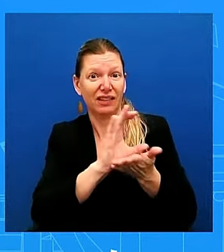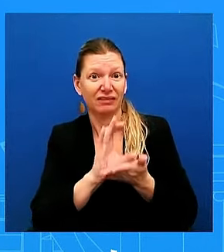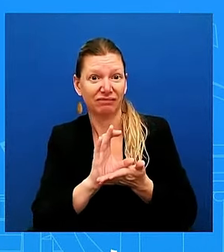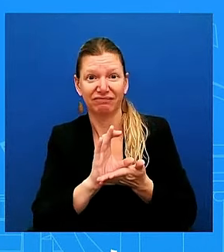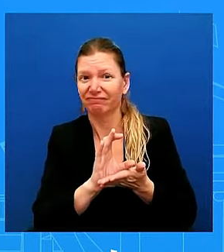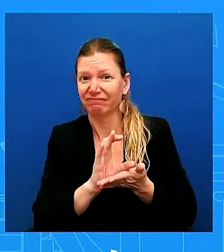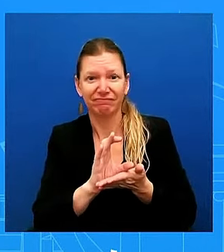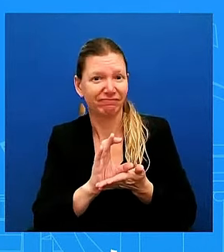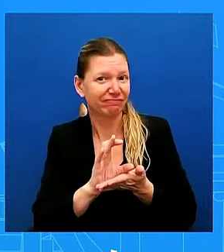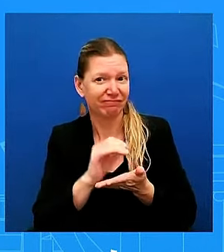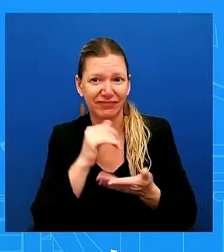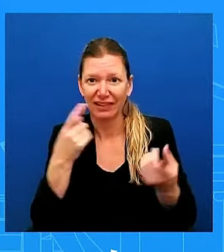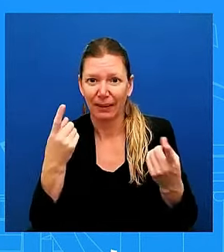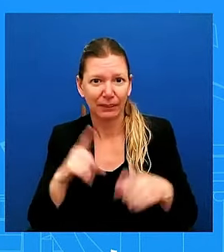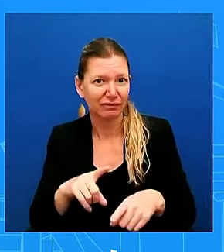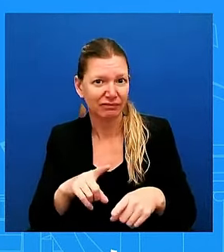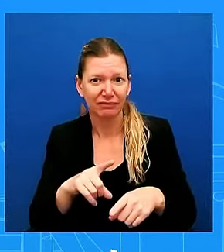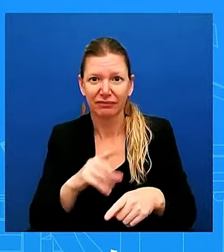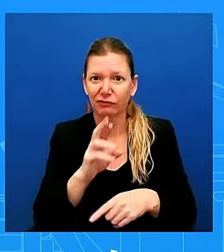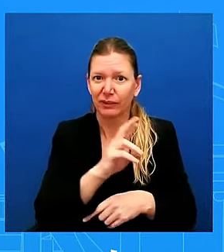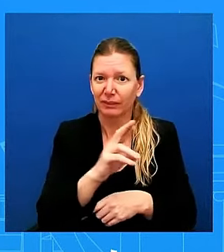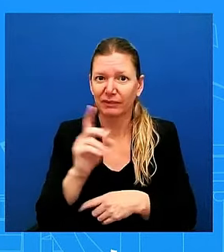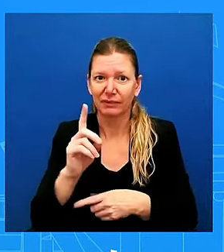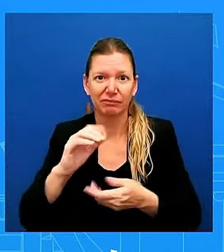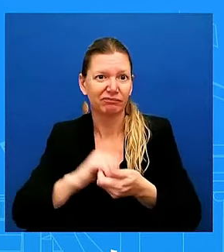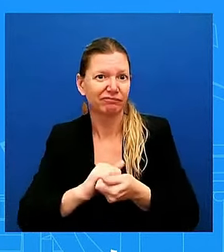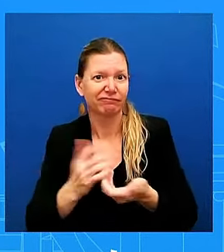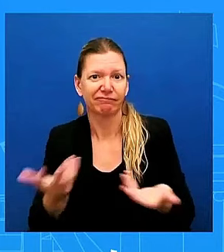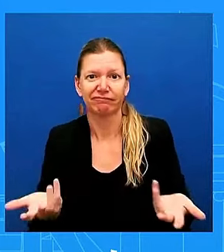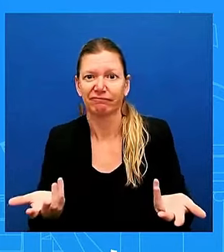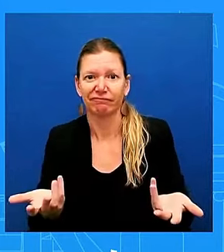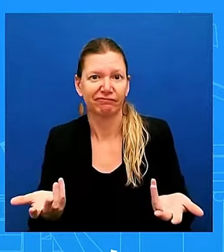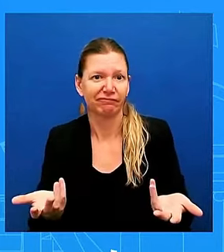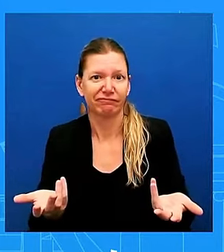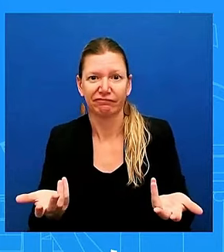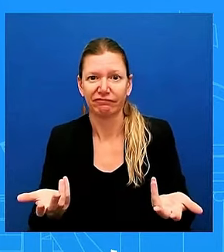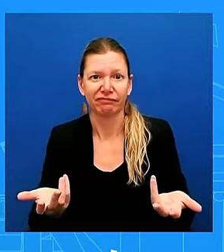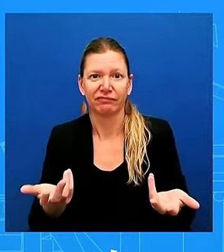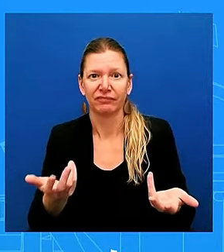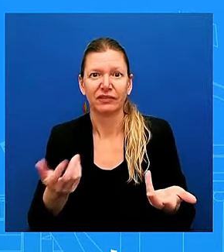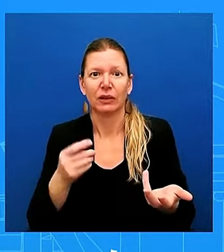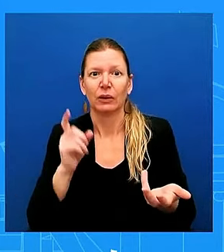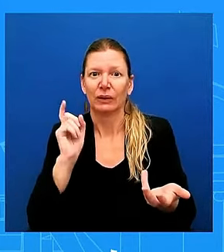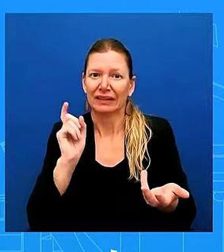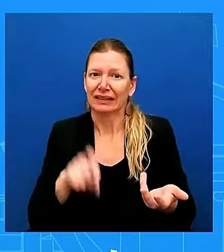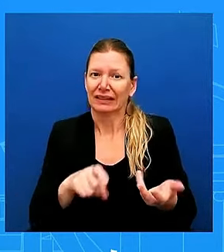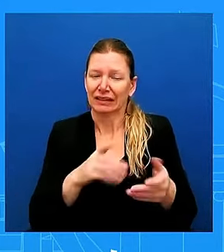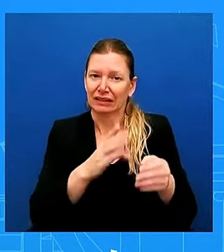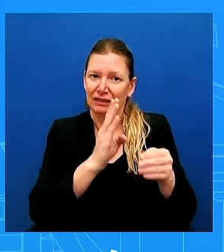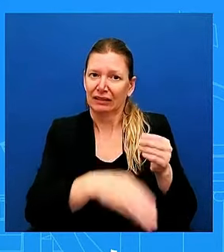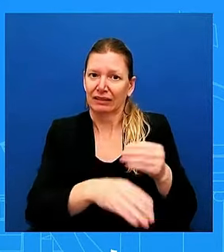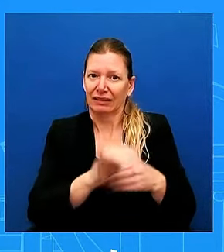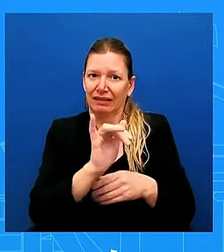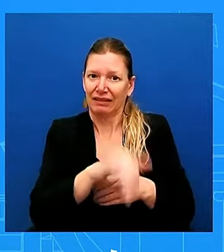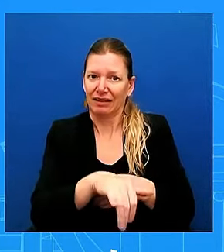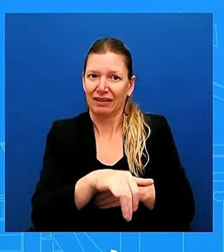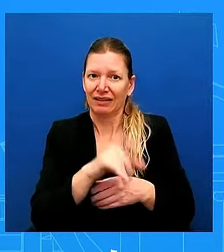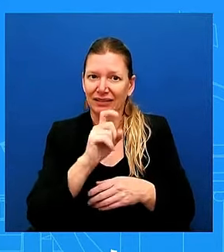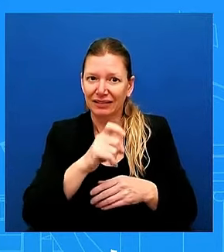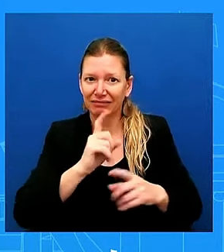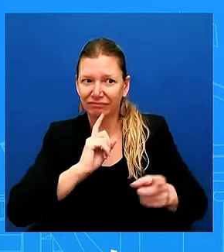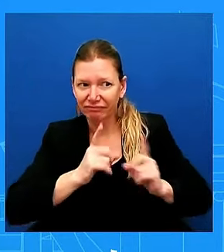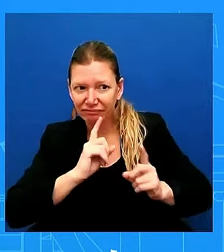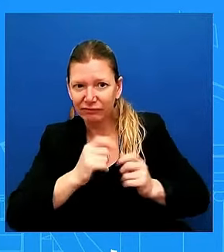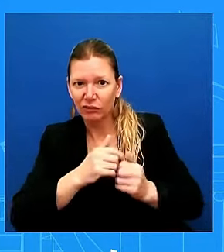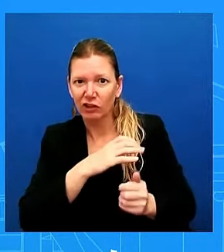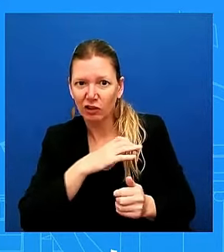we got to get that done, uh, and we're going to continue to have conversations with Congress. We're to to ask. I've called on you like three times